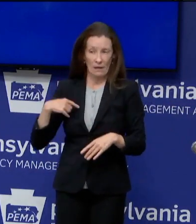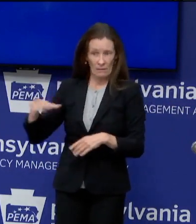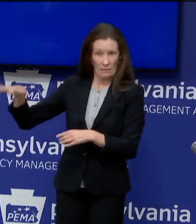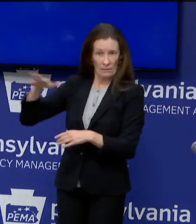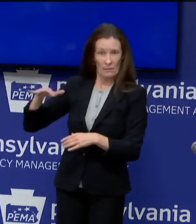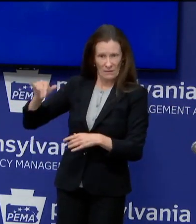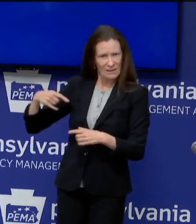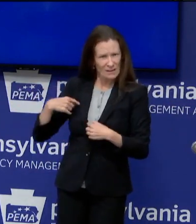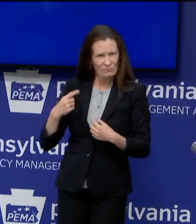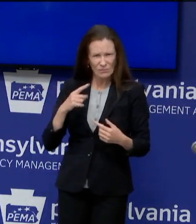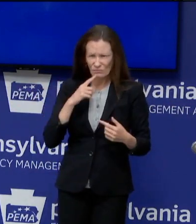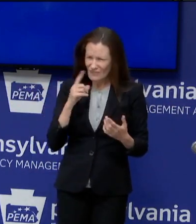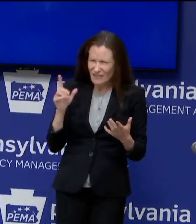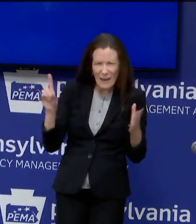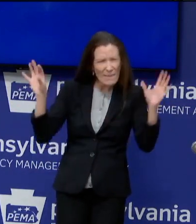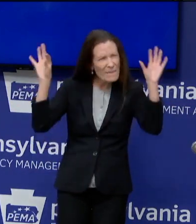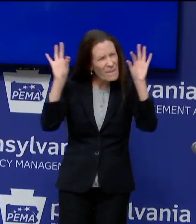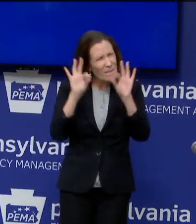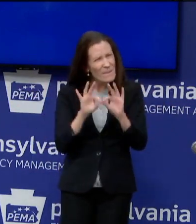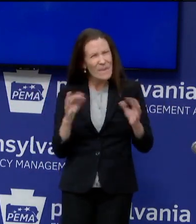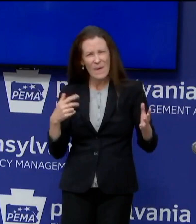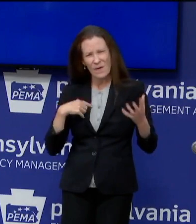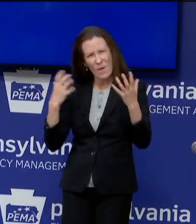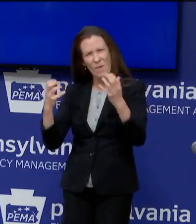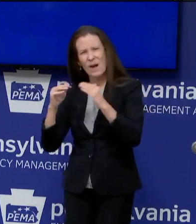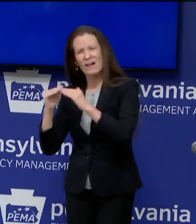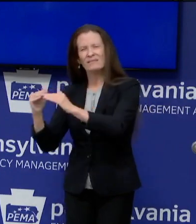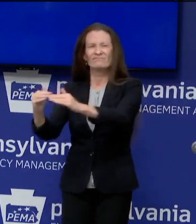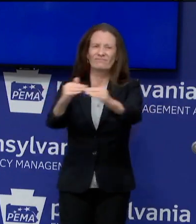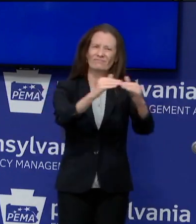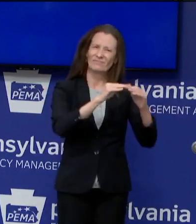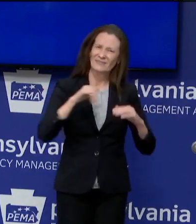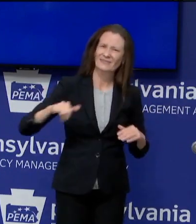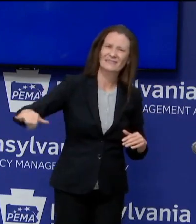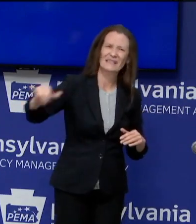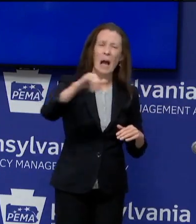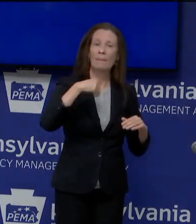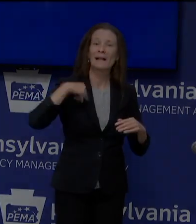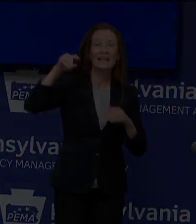social justice advocacy work here in Allentown. And I couldn't be prouder to call them partners of mine.